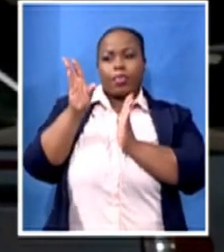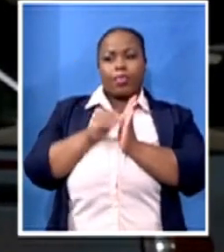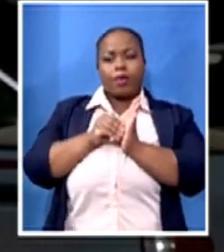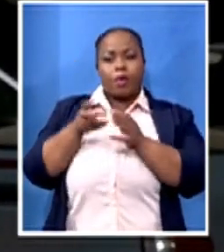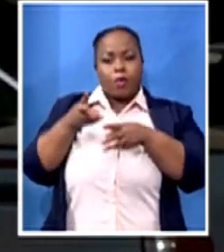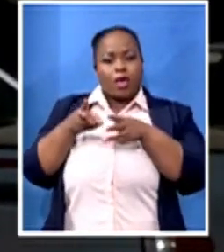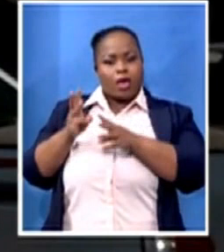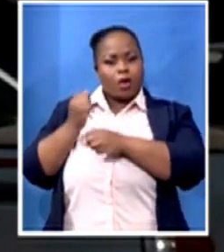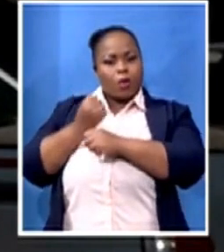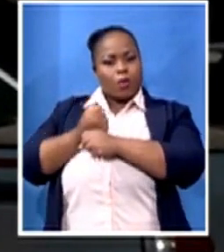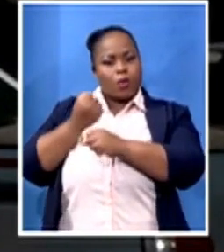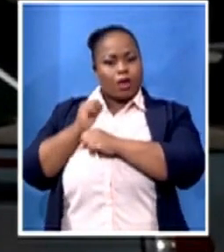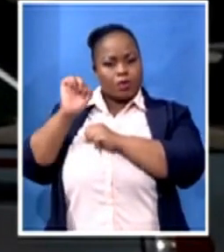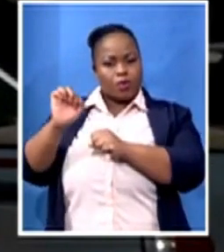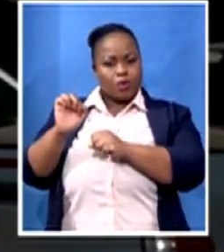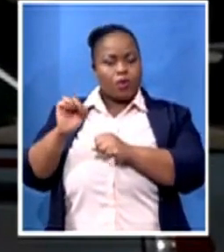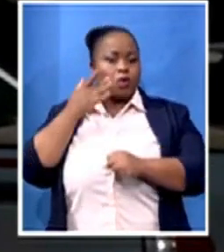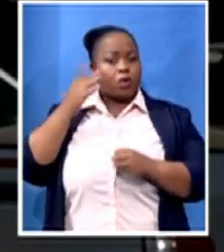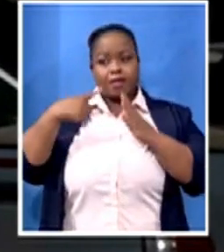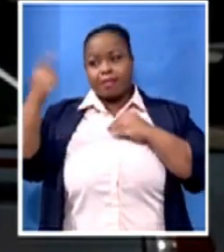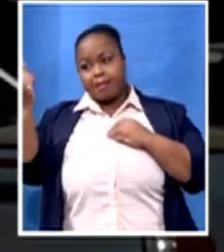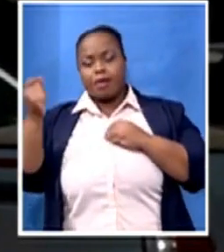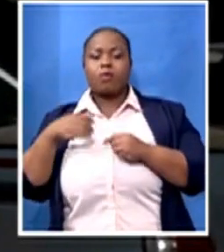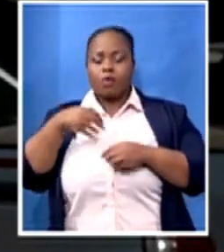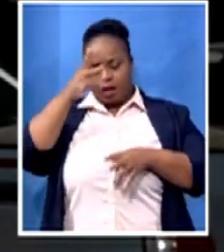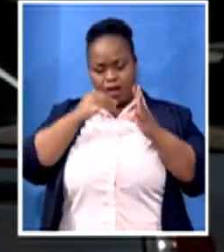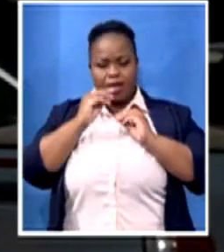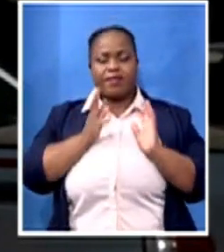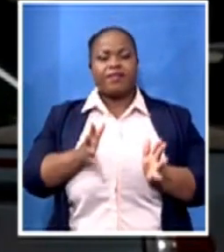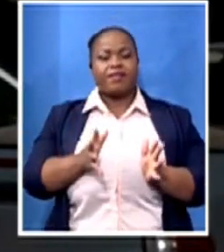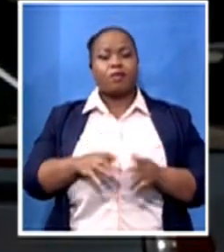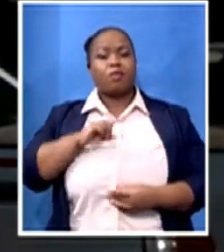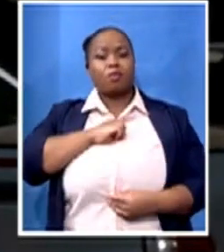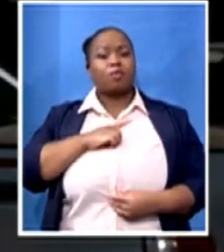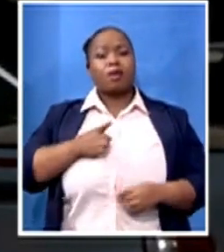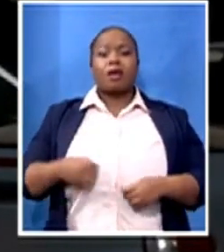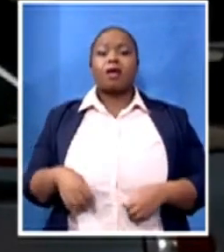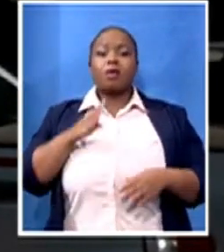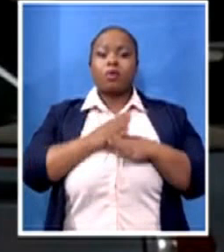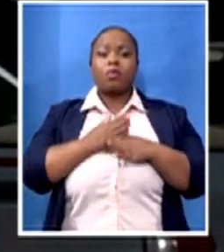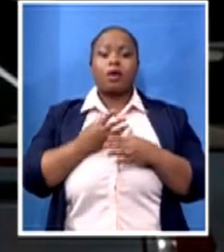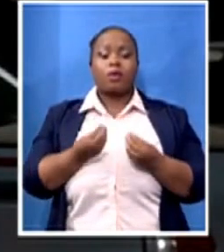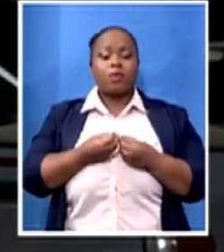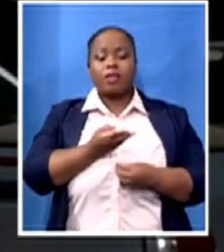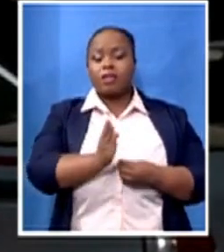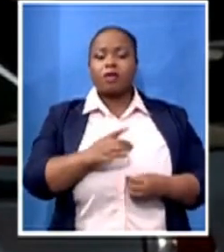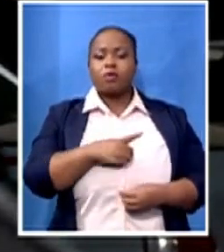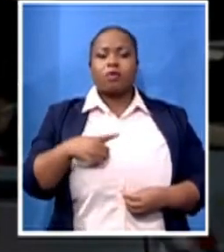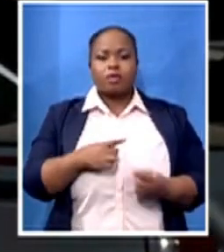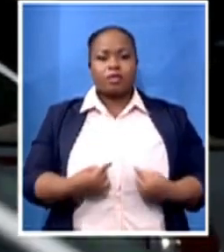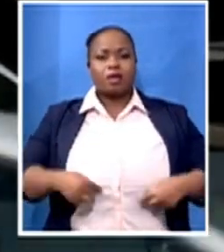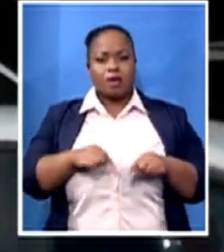our country. Precisely because they'll be working together with our doctors in our own facilities, with our nurses and our communities.